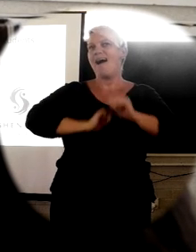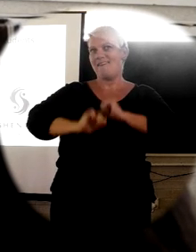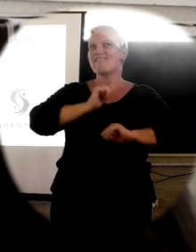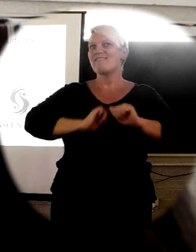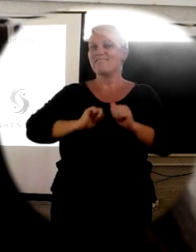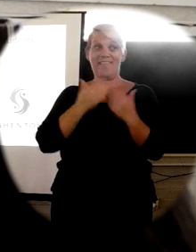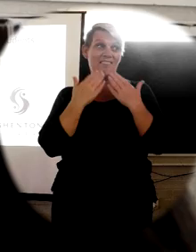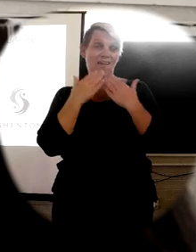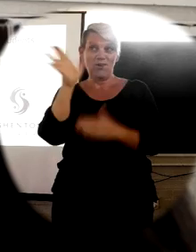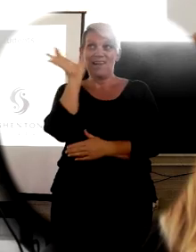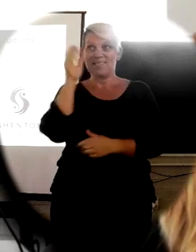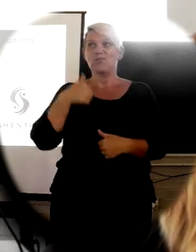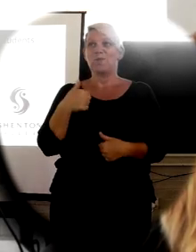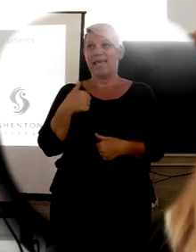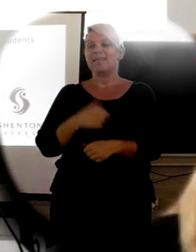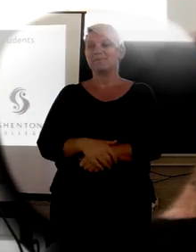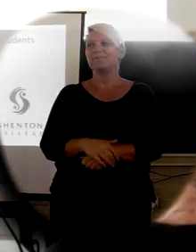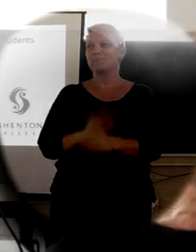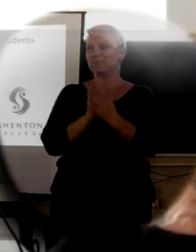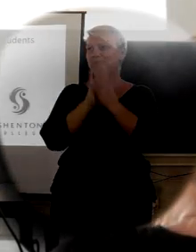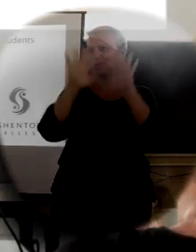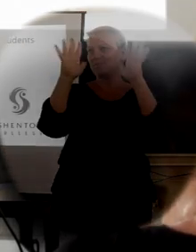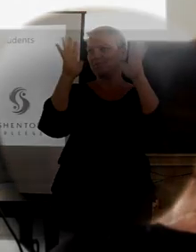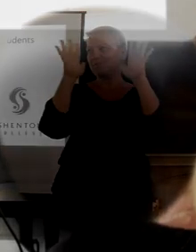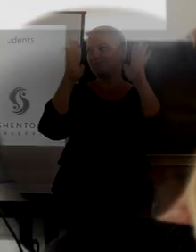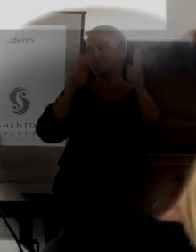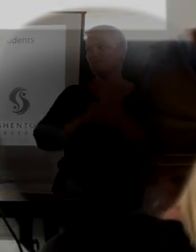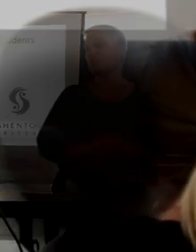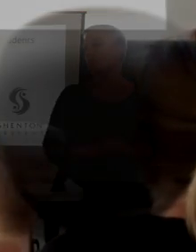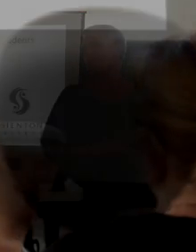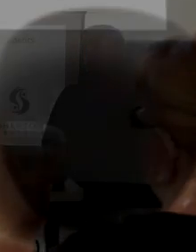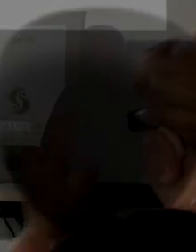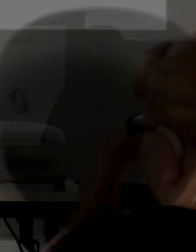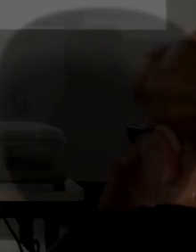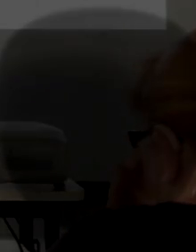listening to me. Thank you. you.